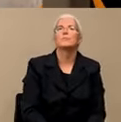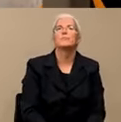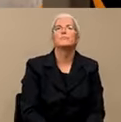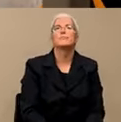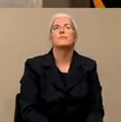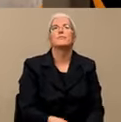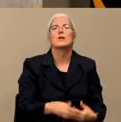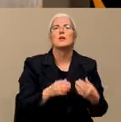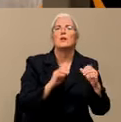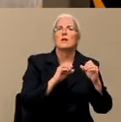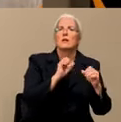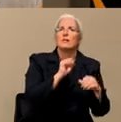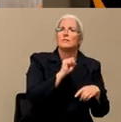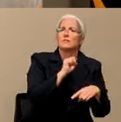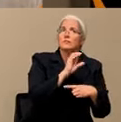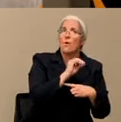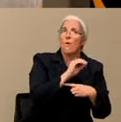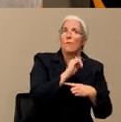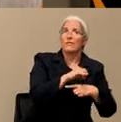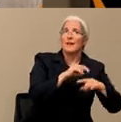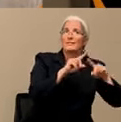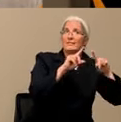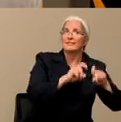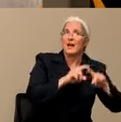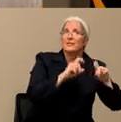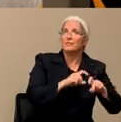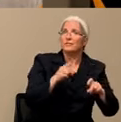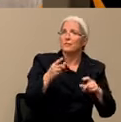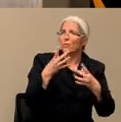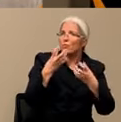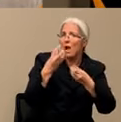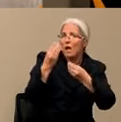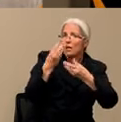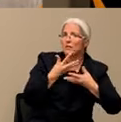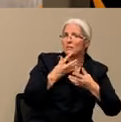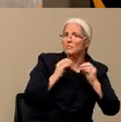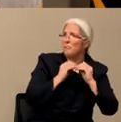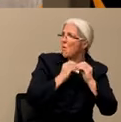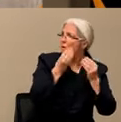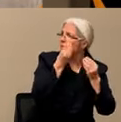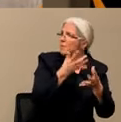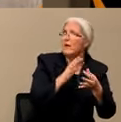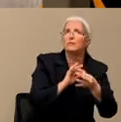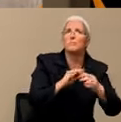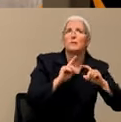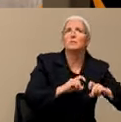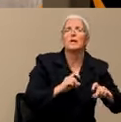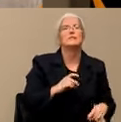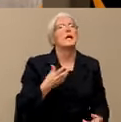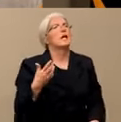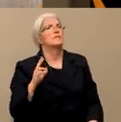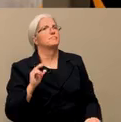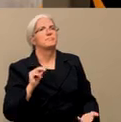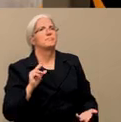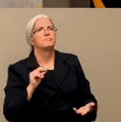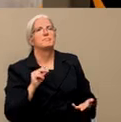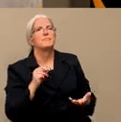anything else on testing that you would like to share? No, I think I've heard most of the testing questions.